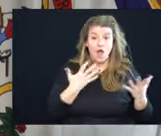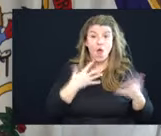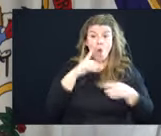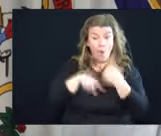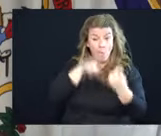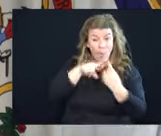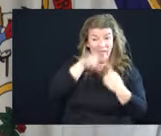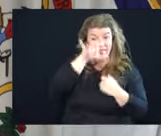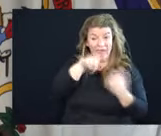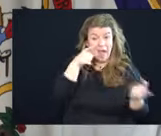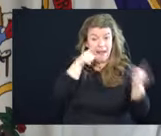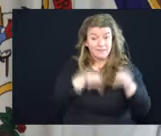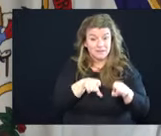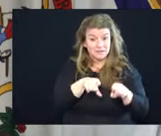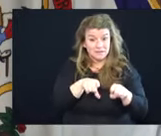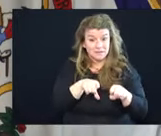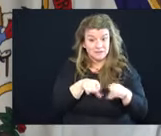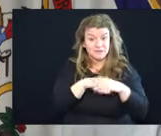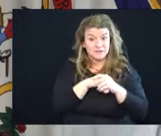happens,